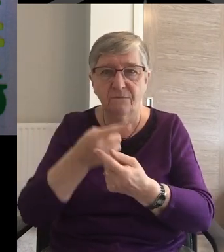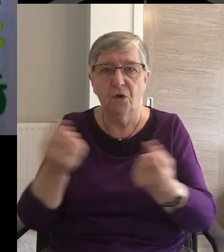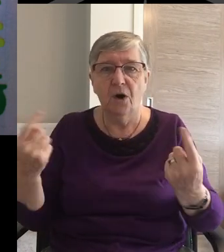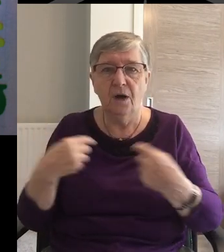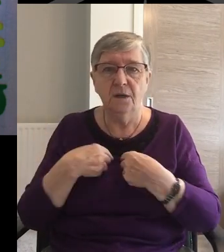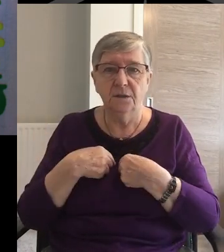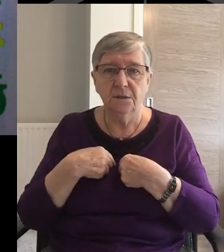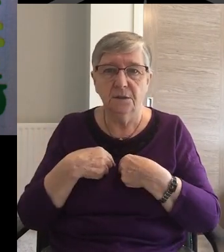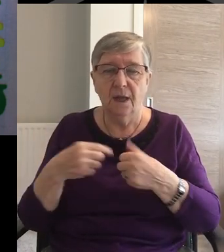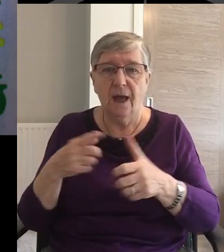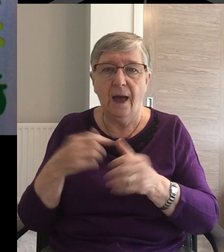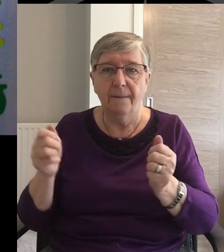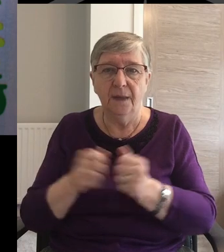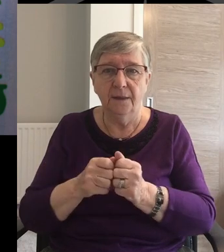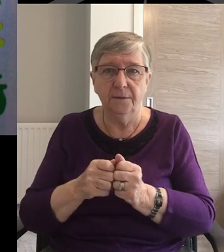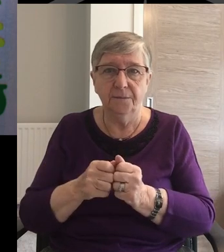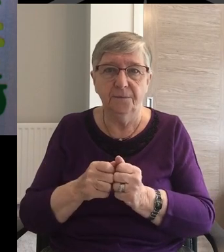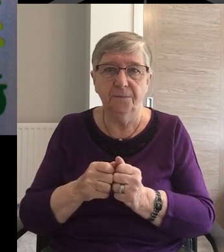Amen